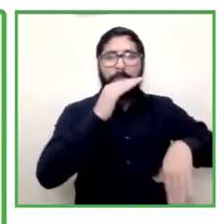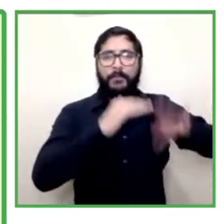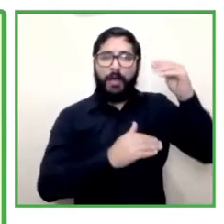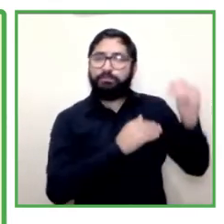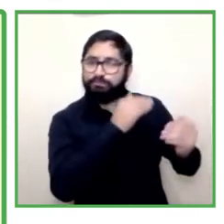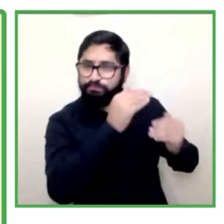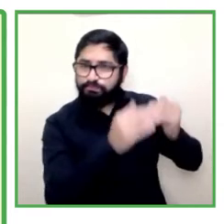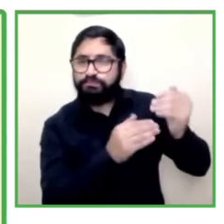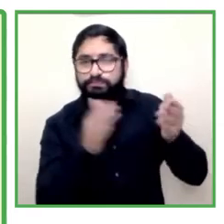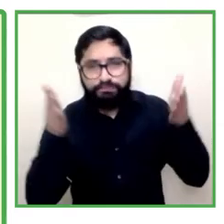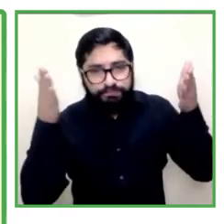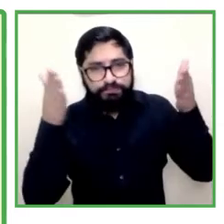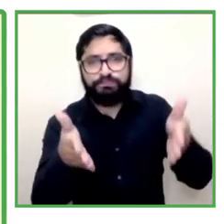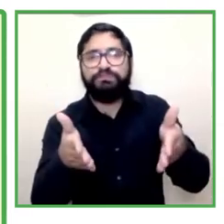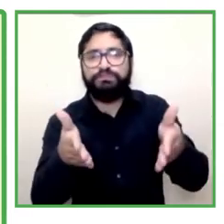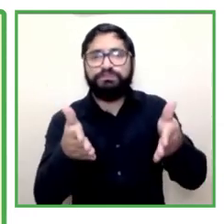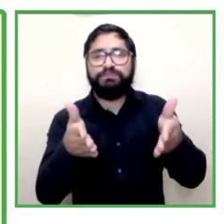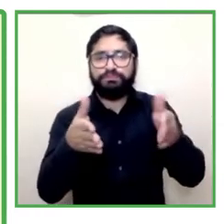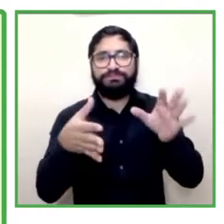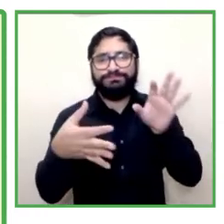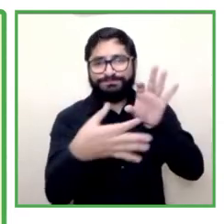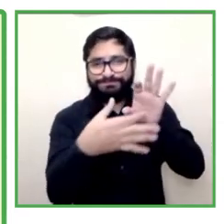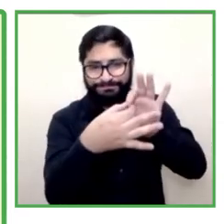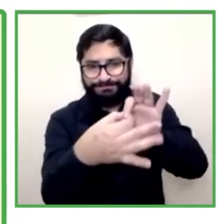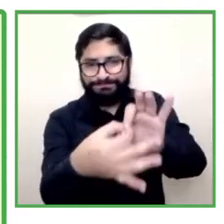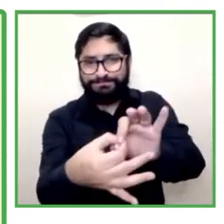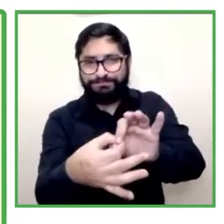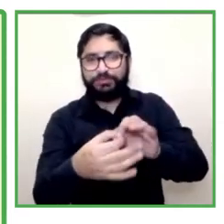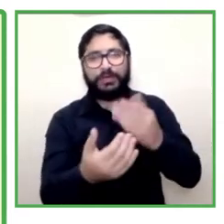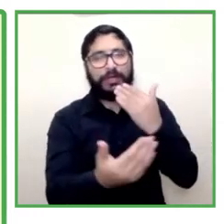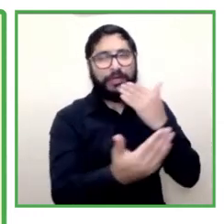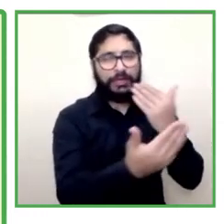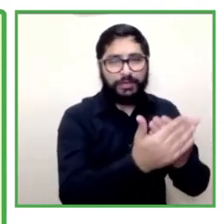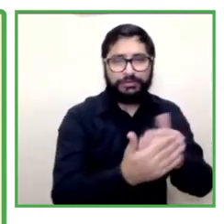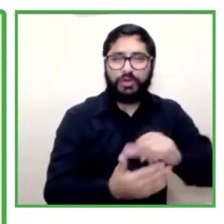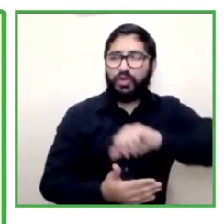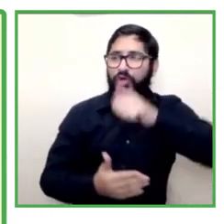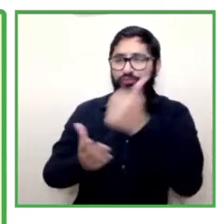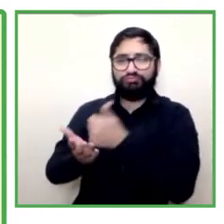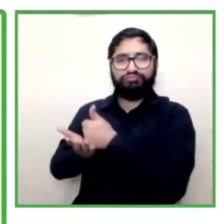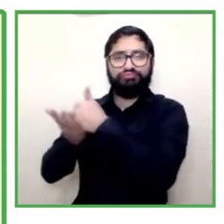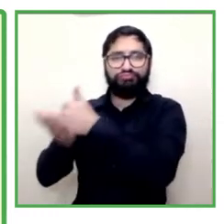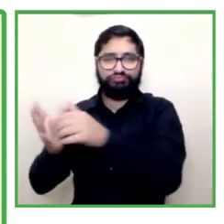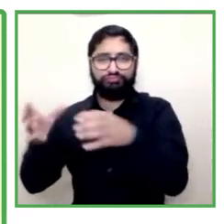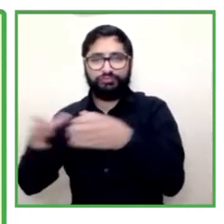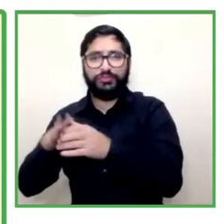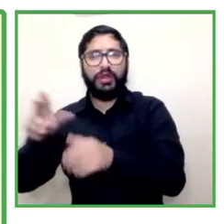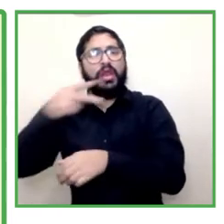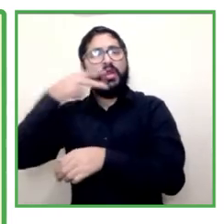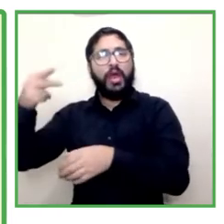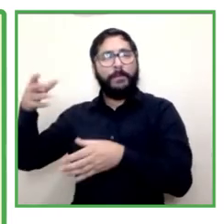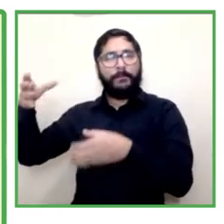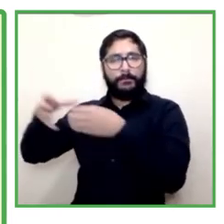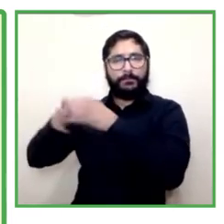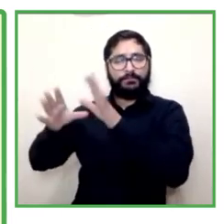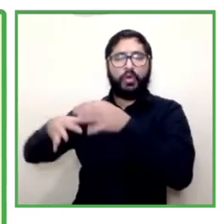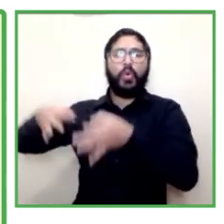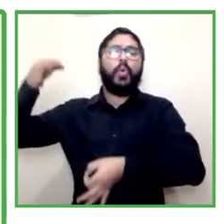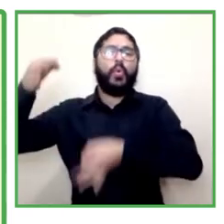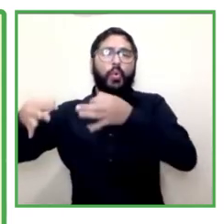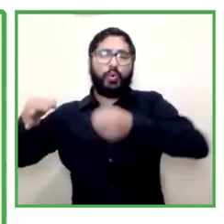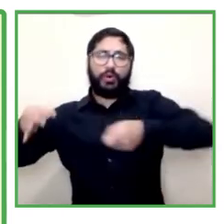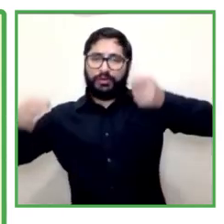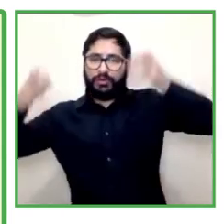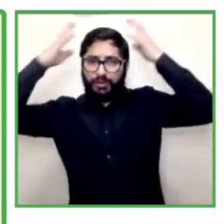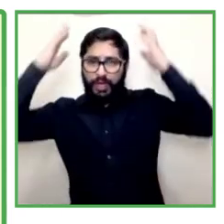administratively it was because of another cooperative that's called cooperativa juridica and this is connected